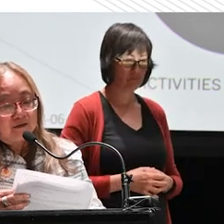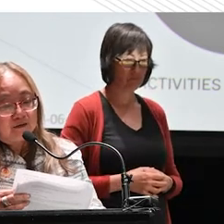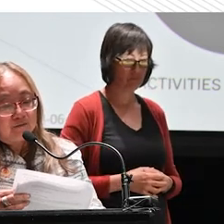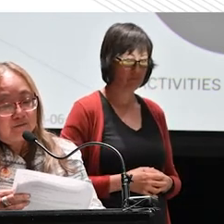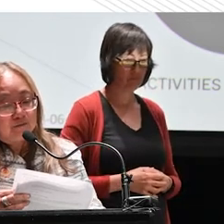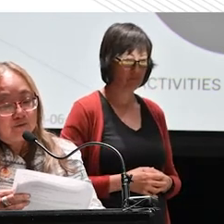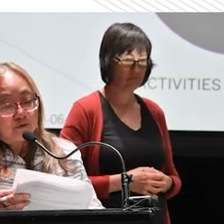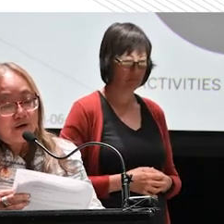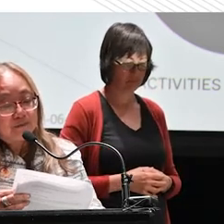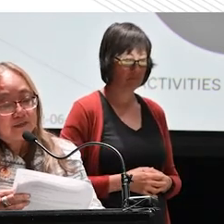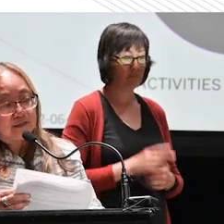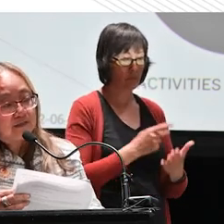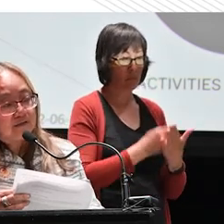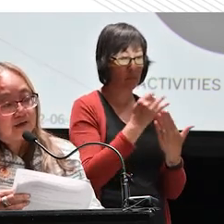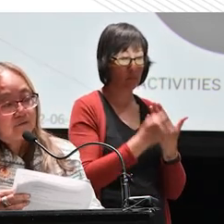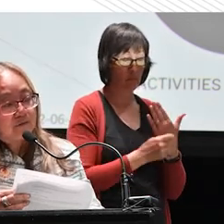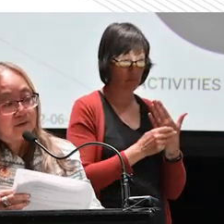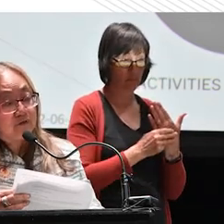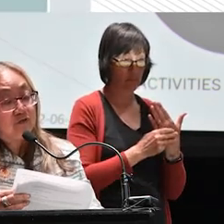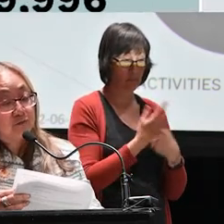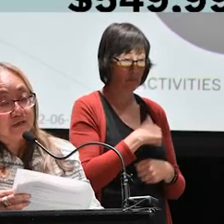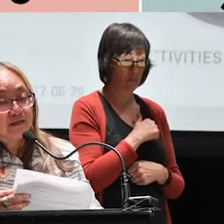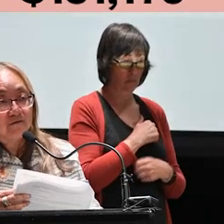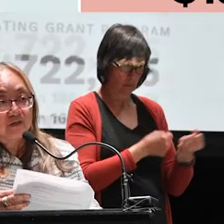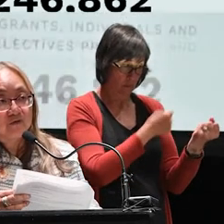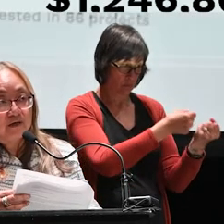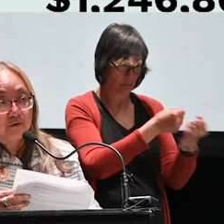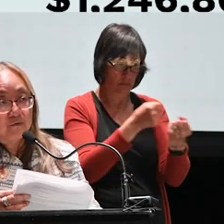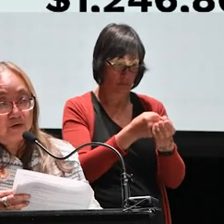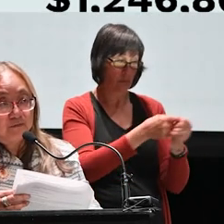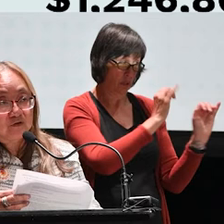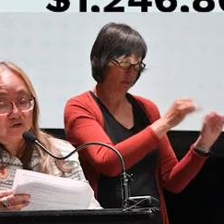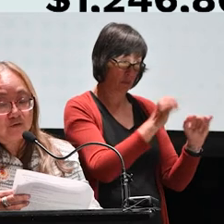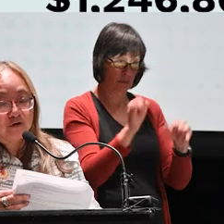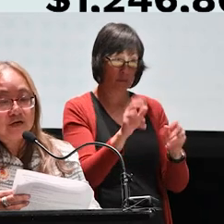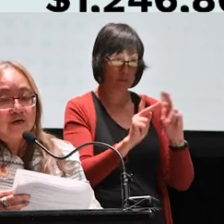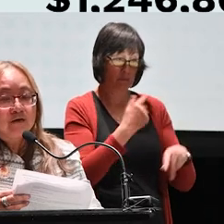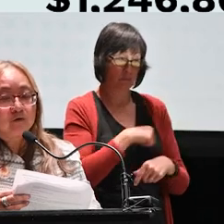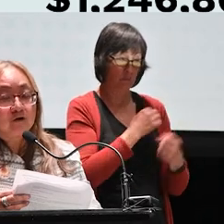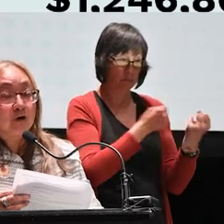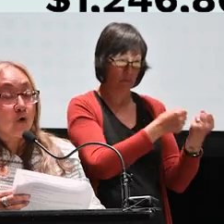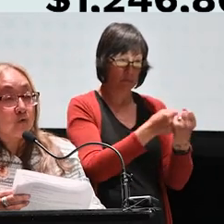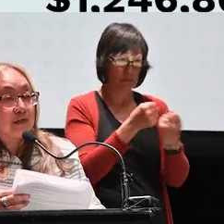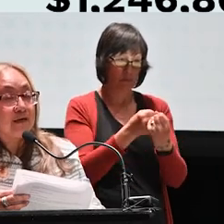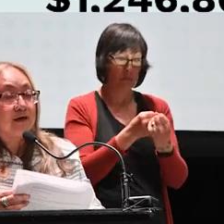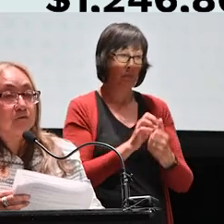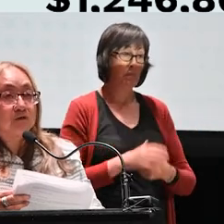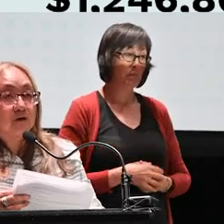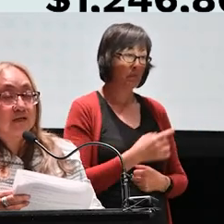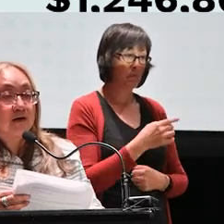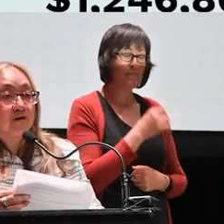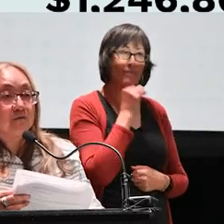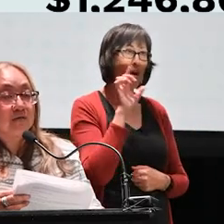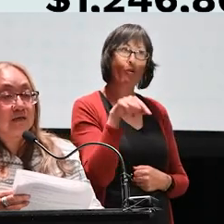The programs that we were able to support and the individuals that we were able to support were not only a